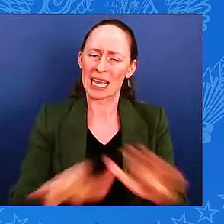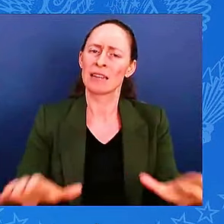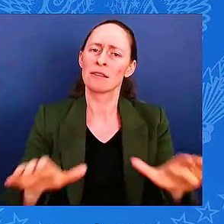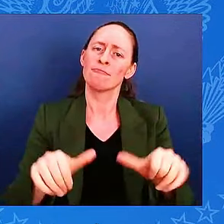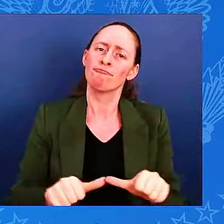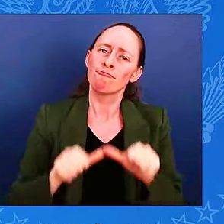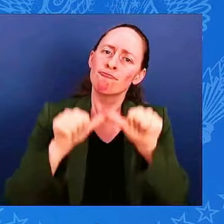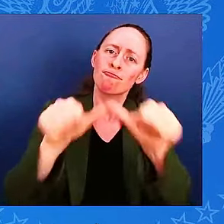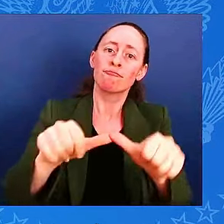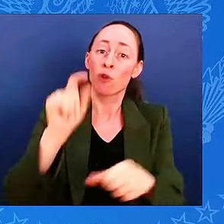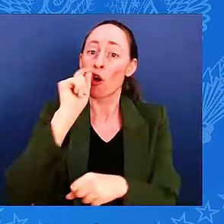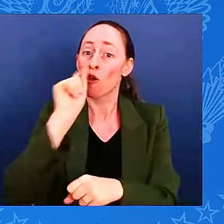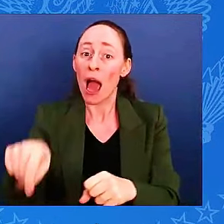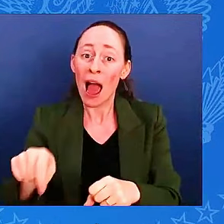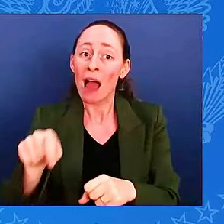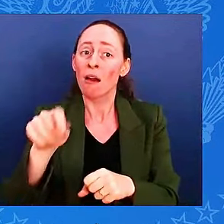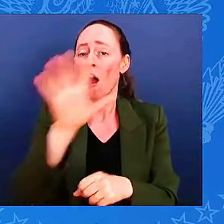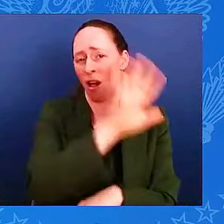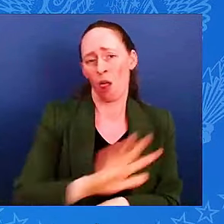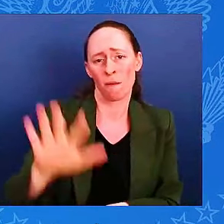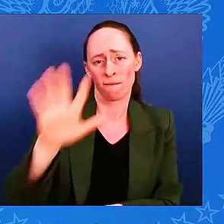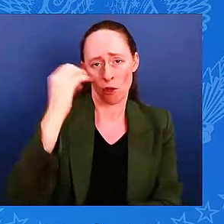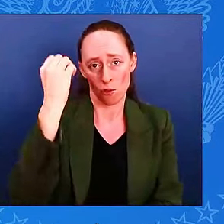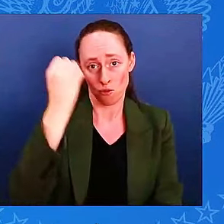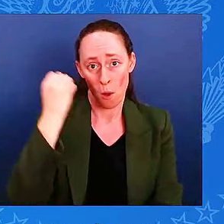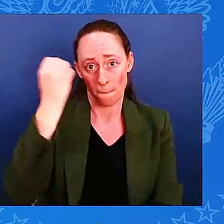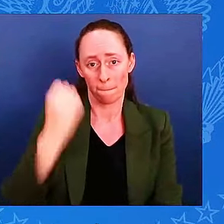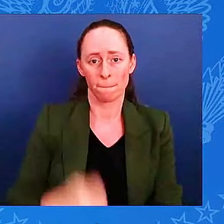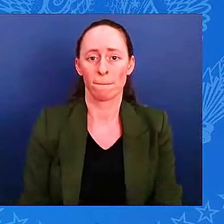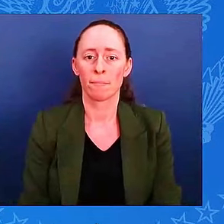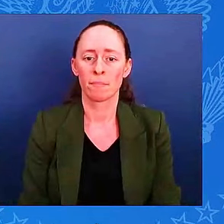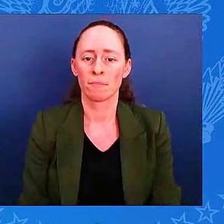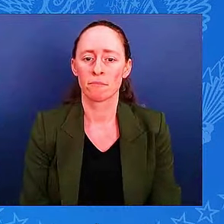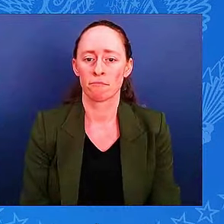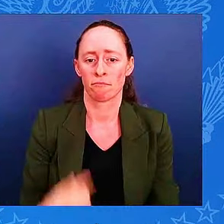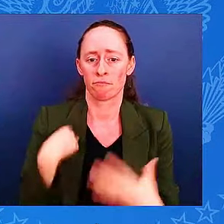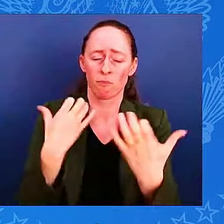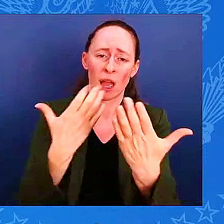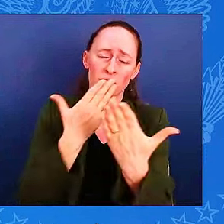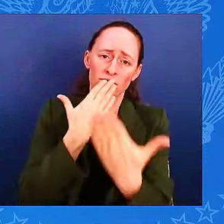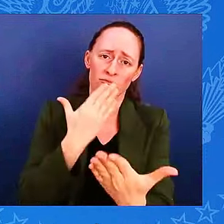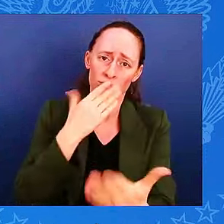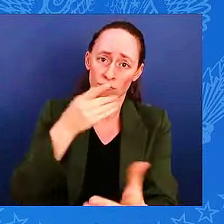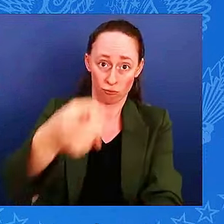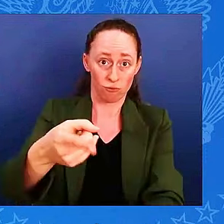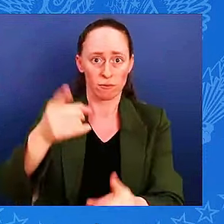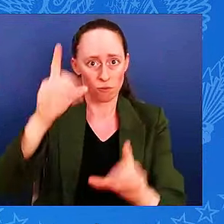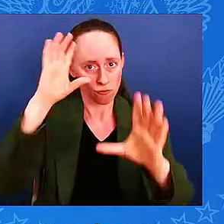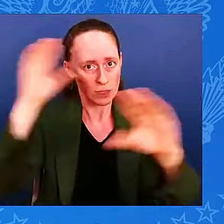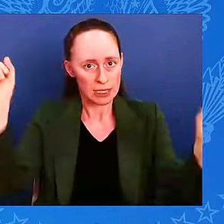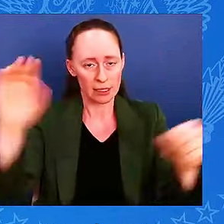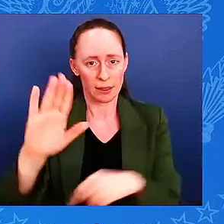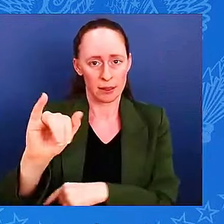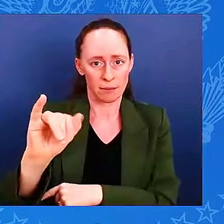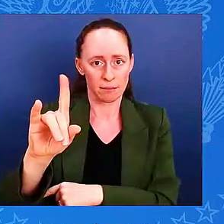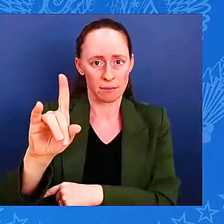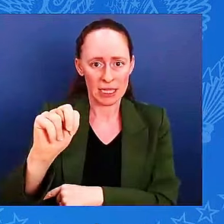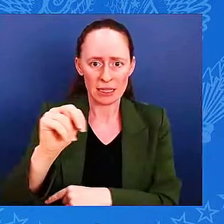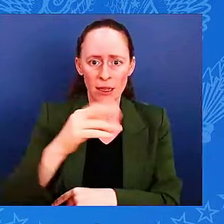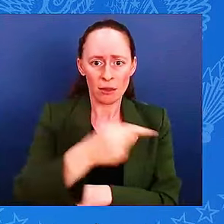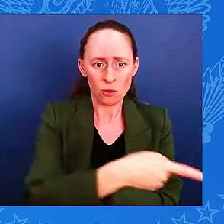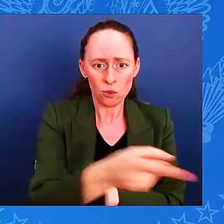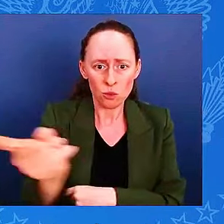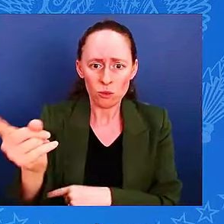welfare. I thank President Biden and all you, France and